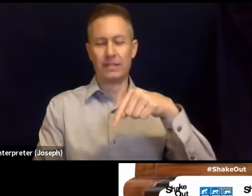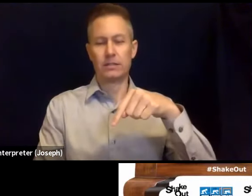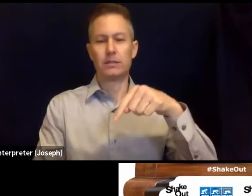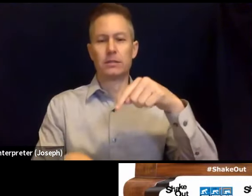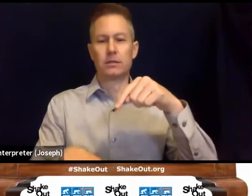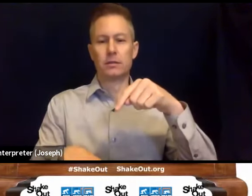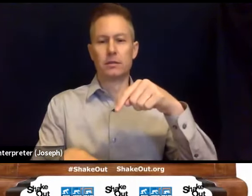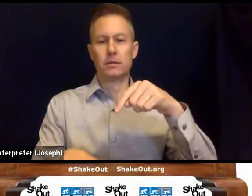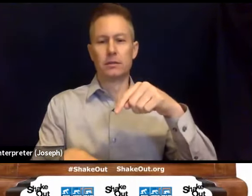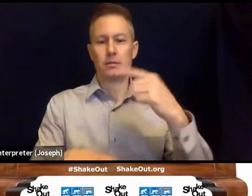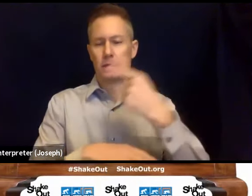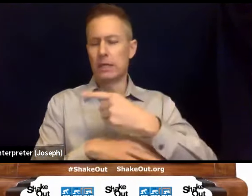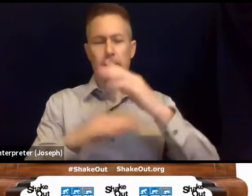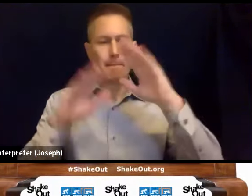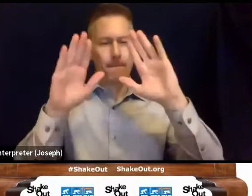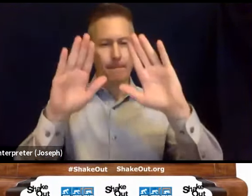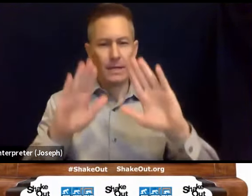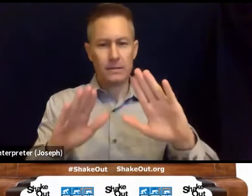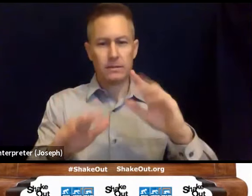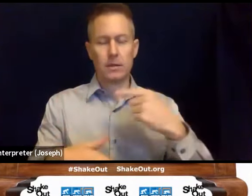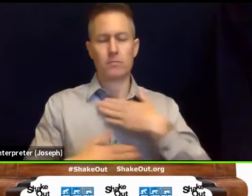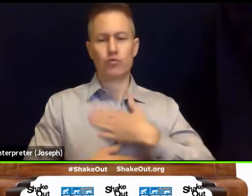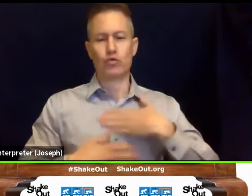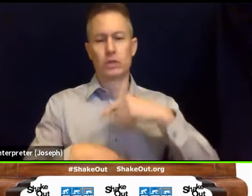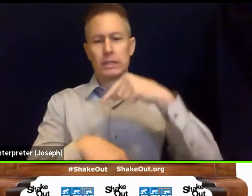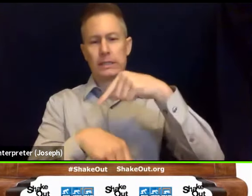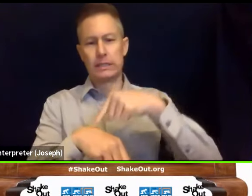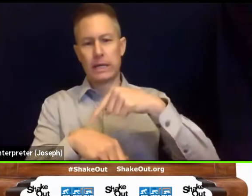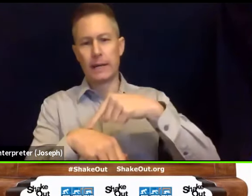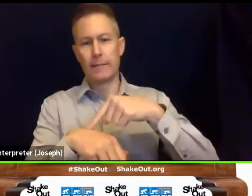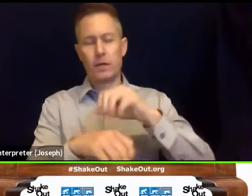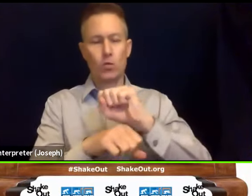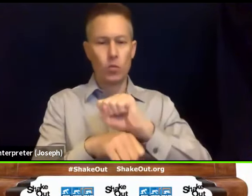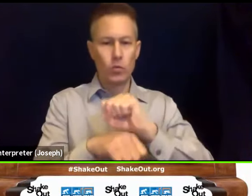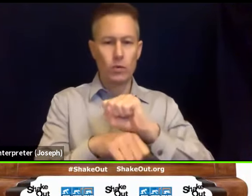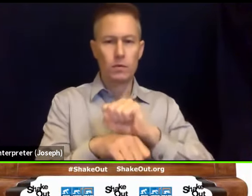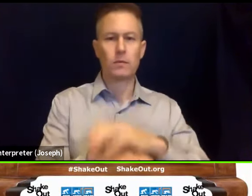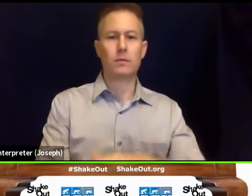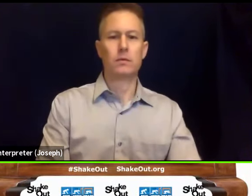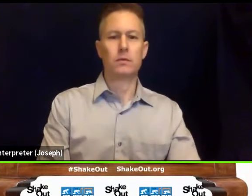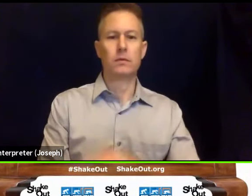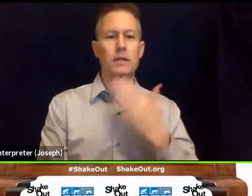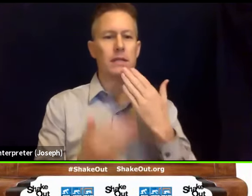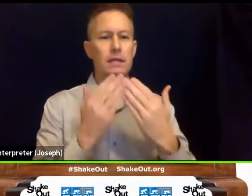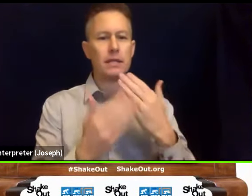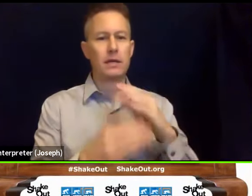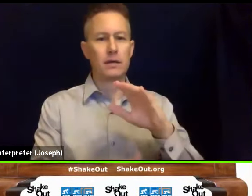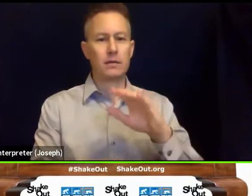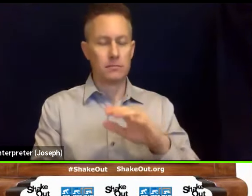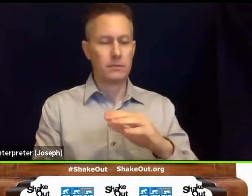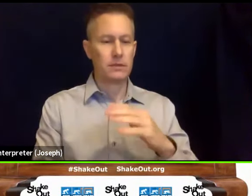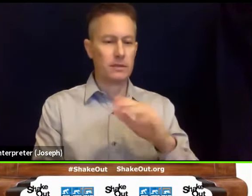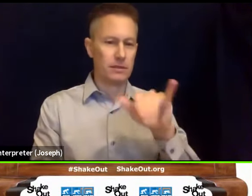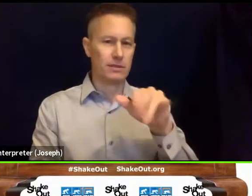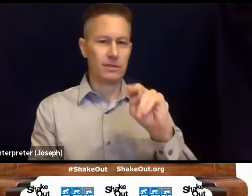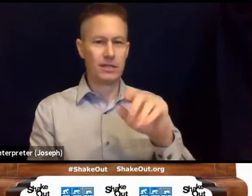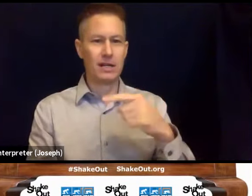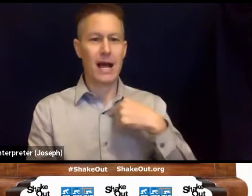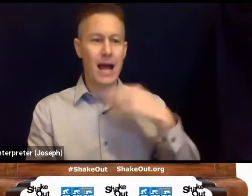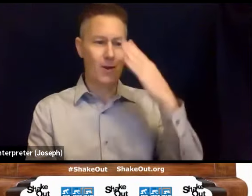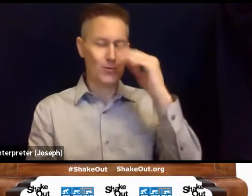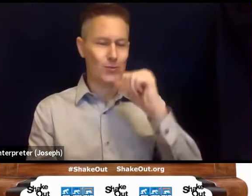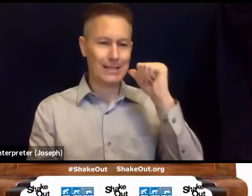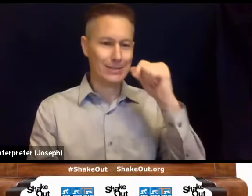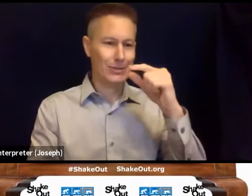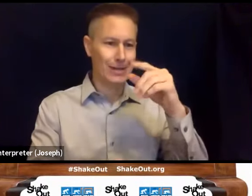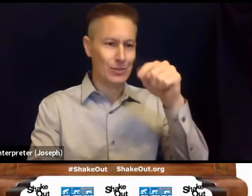appreciate all your time and effort. Well, thank you, Janet. We know you spent yesterday in a shared trailer around the Bay Area, all sorts